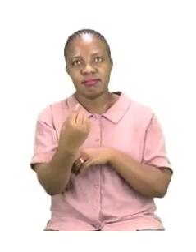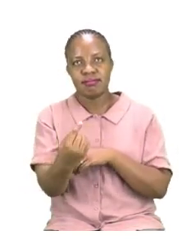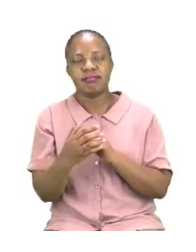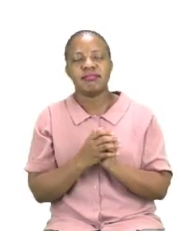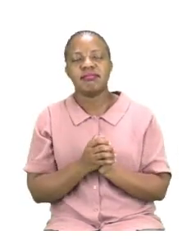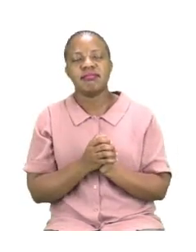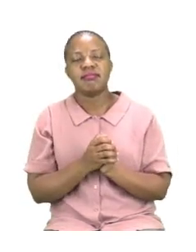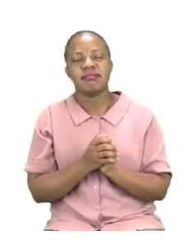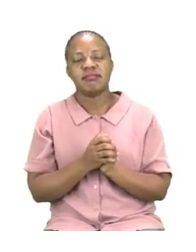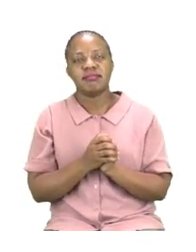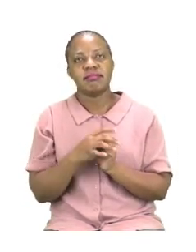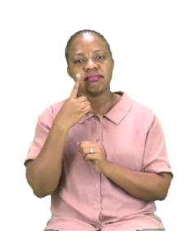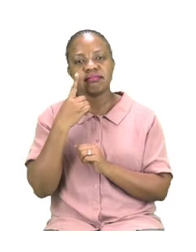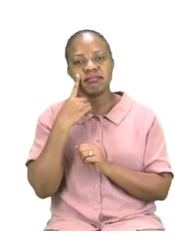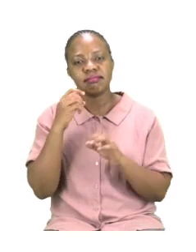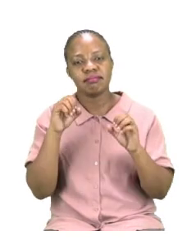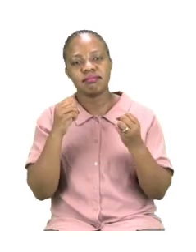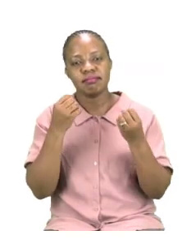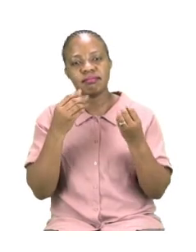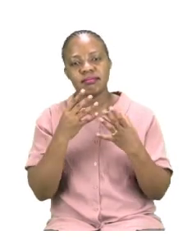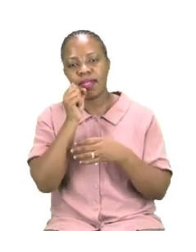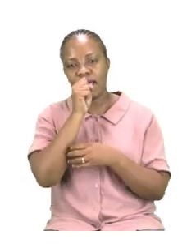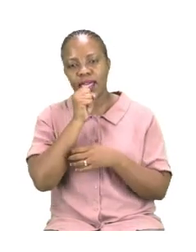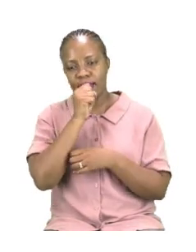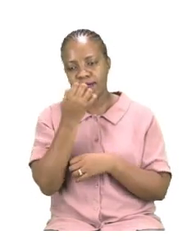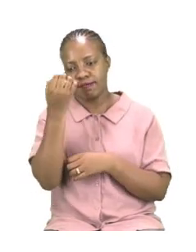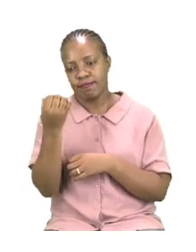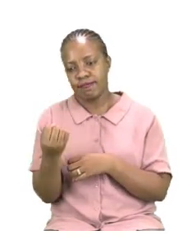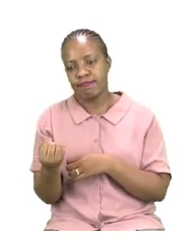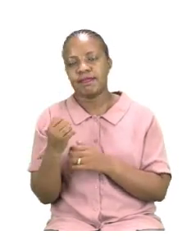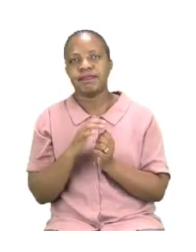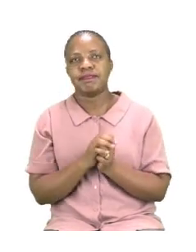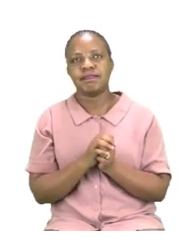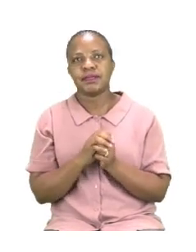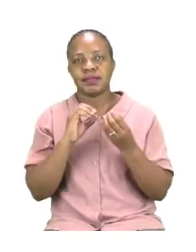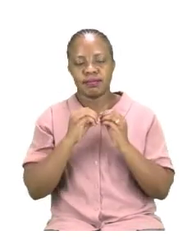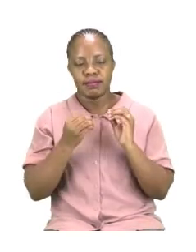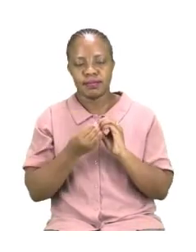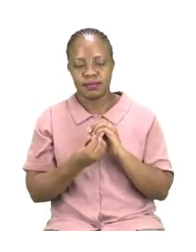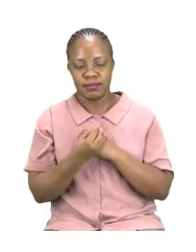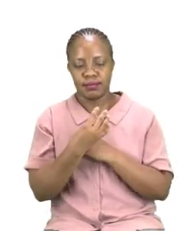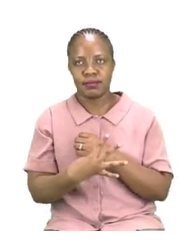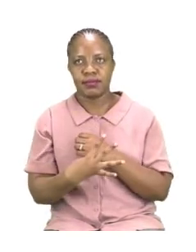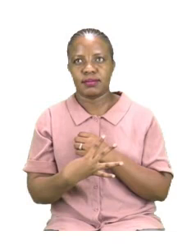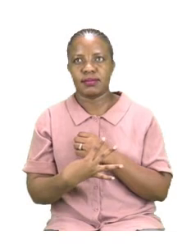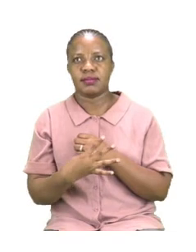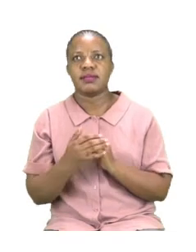are left. Let's move on to number four. Number four says